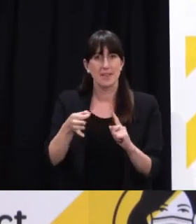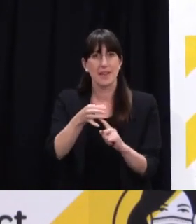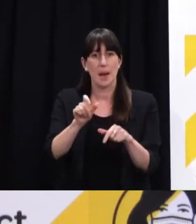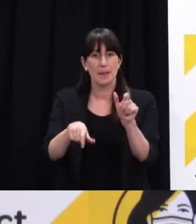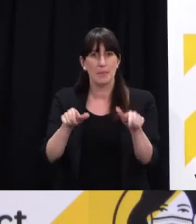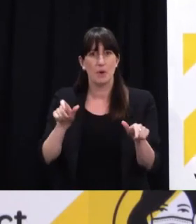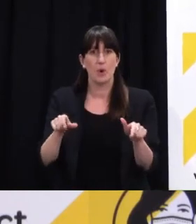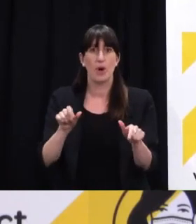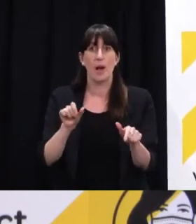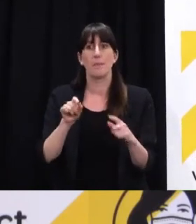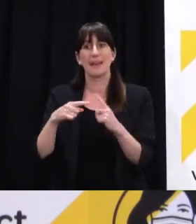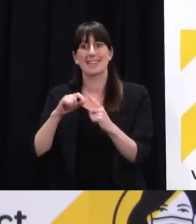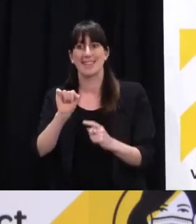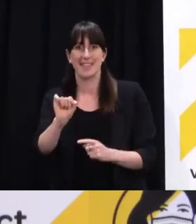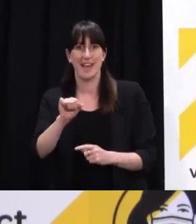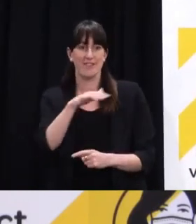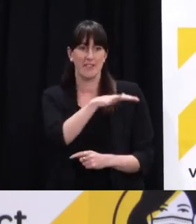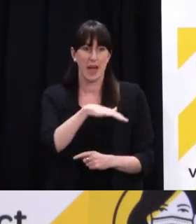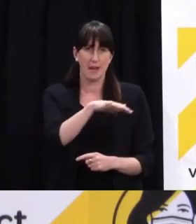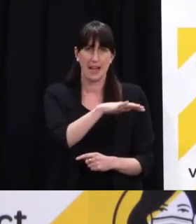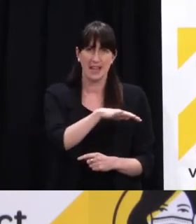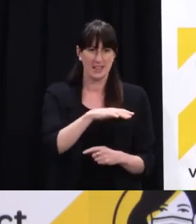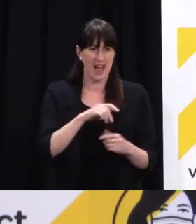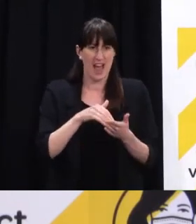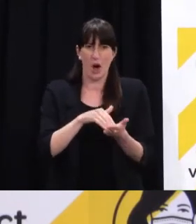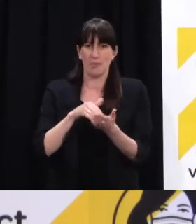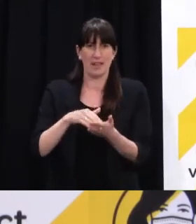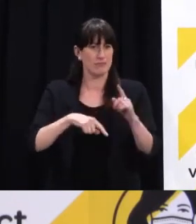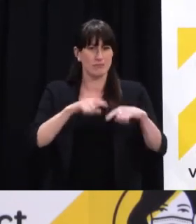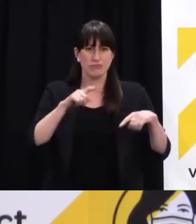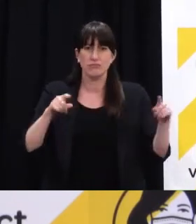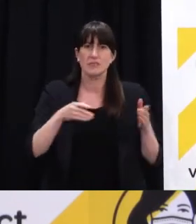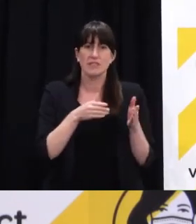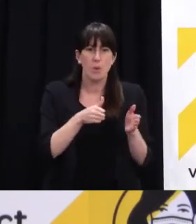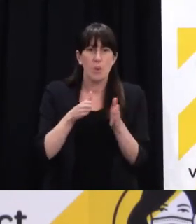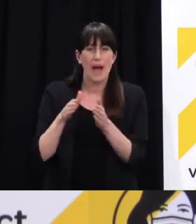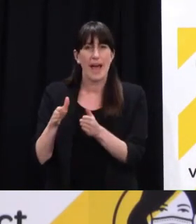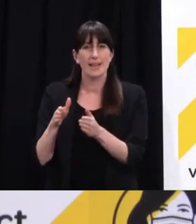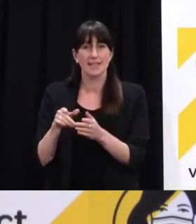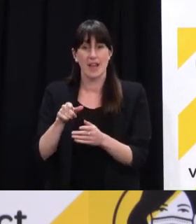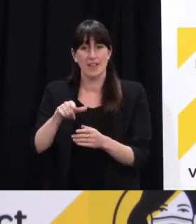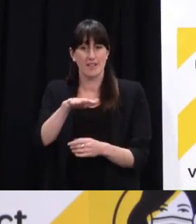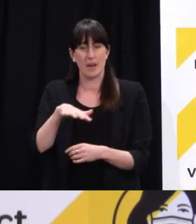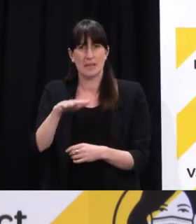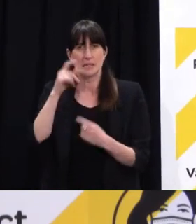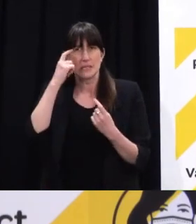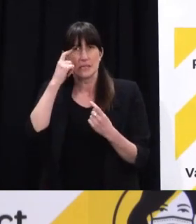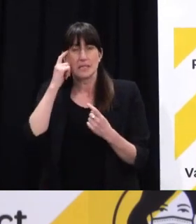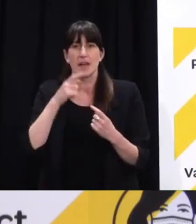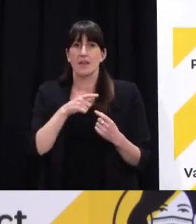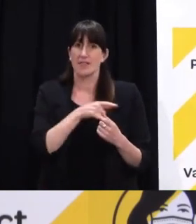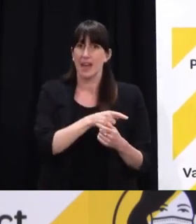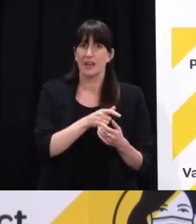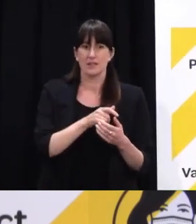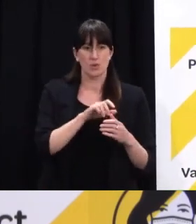and that's, I think, been very helpful in addressing some of the concerns that some of the families had in there. Last week isn't a very long time, so you